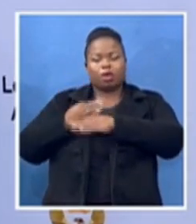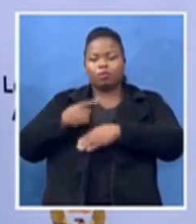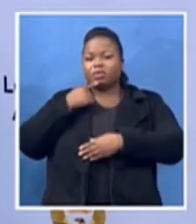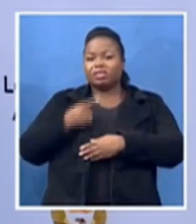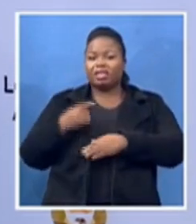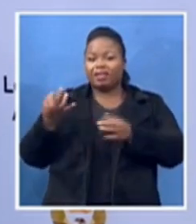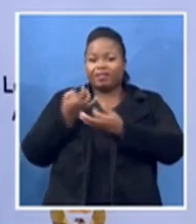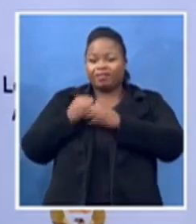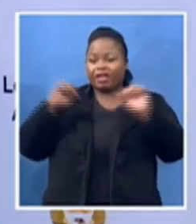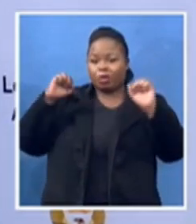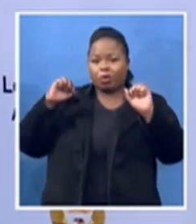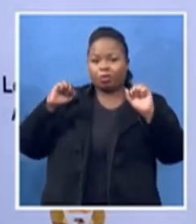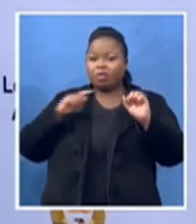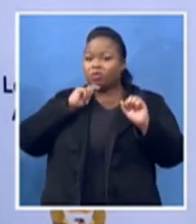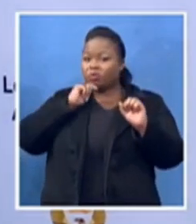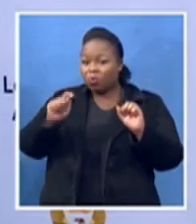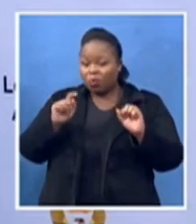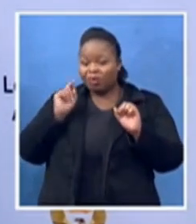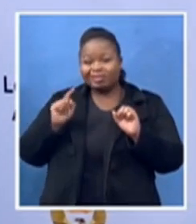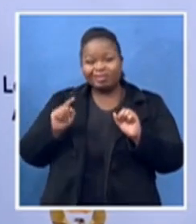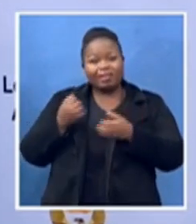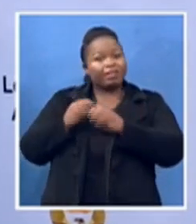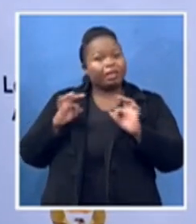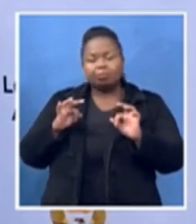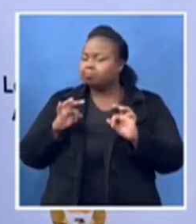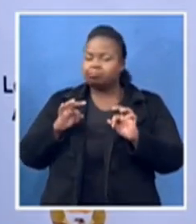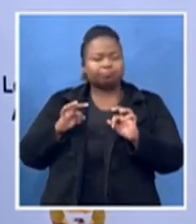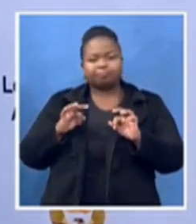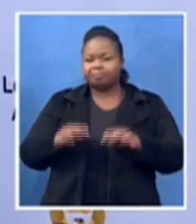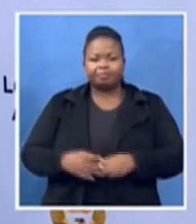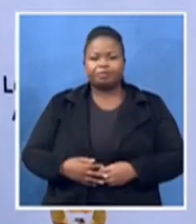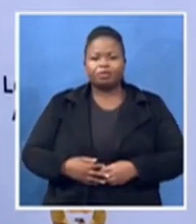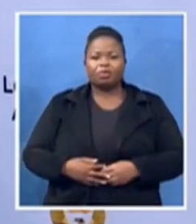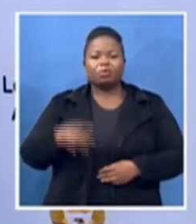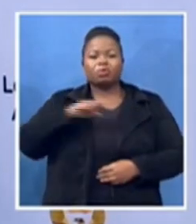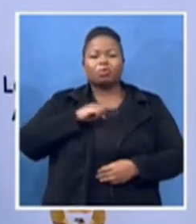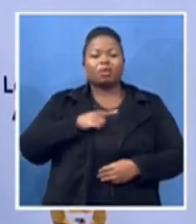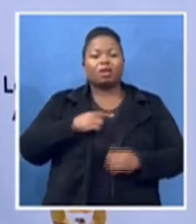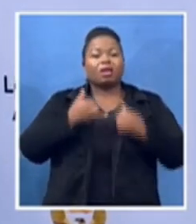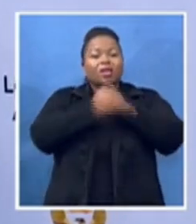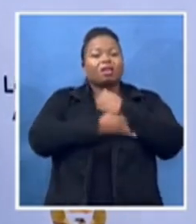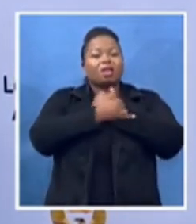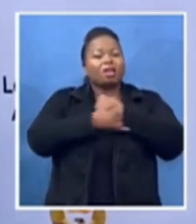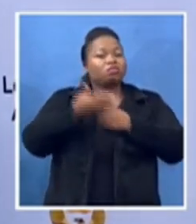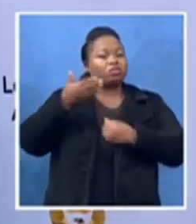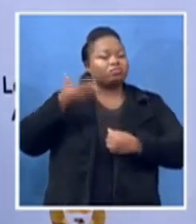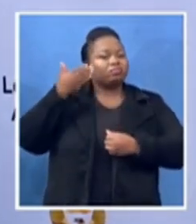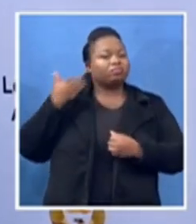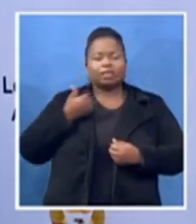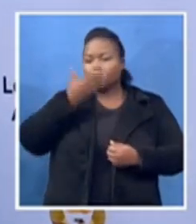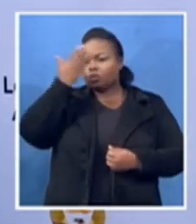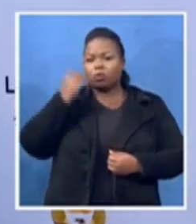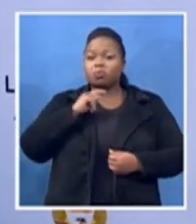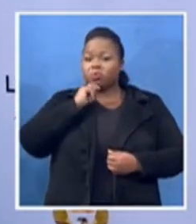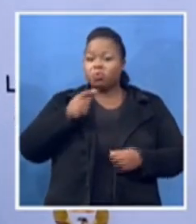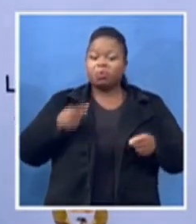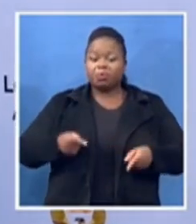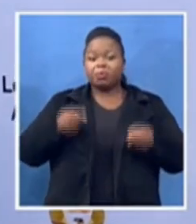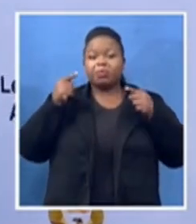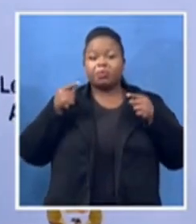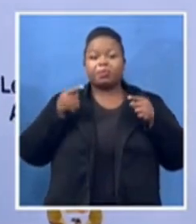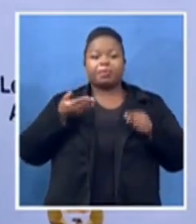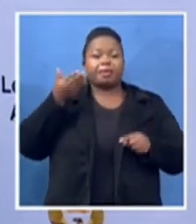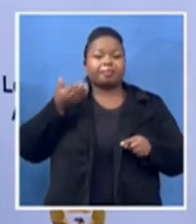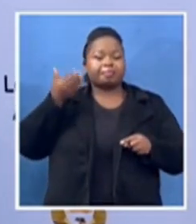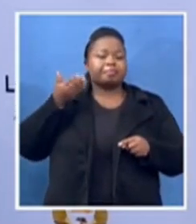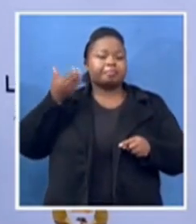its past is in danger of taking care of its